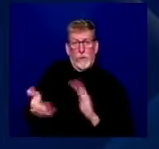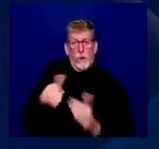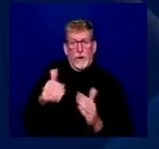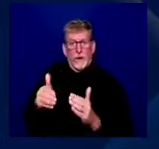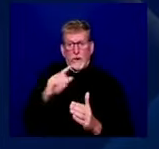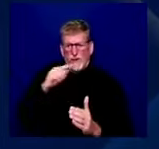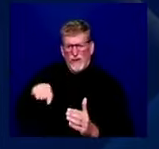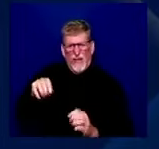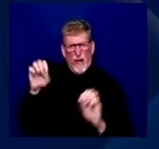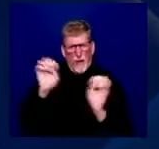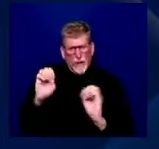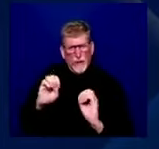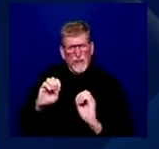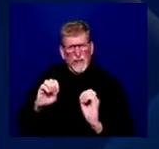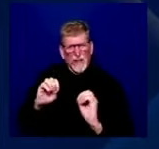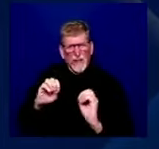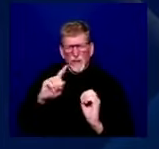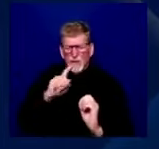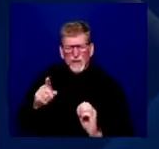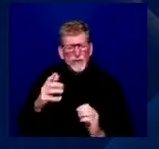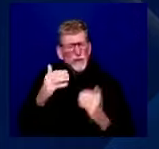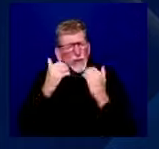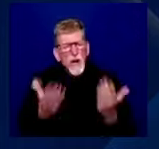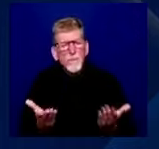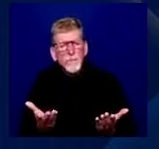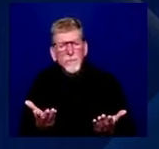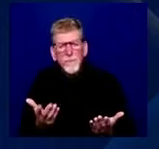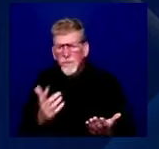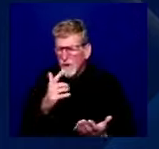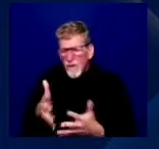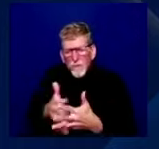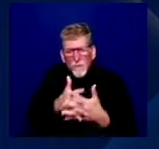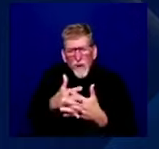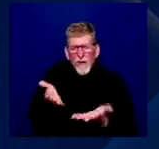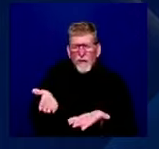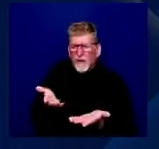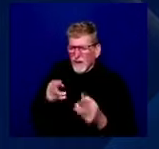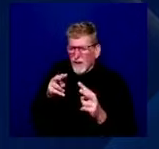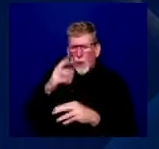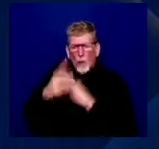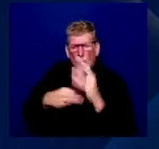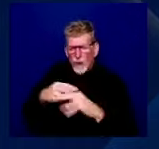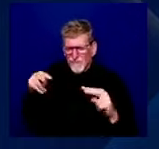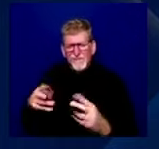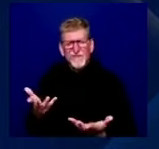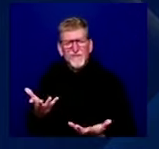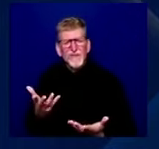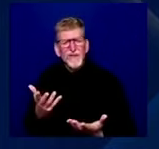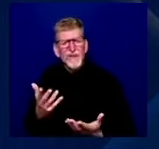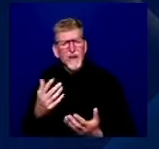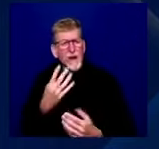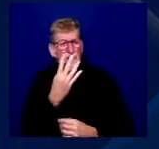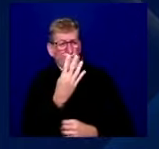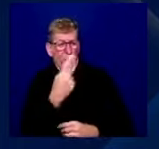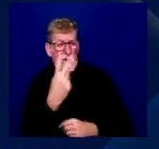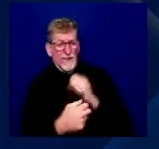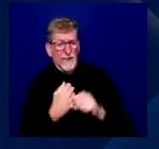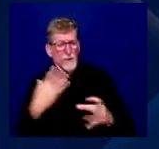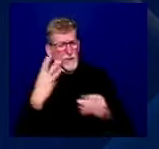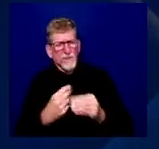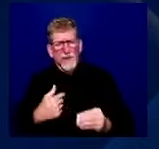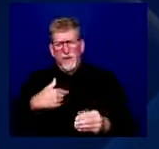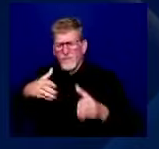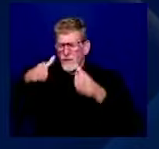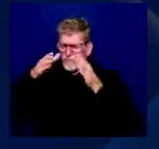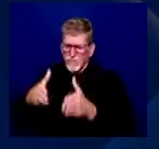domestically, but it's shameful globally. And so for the past four and a half years, I've committed my life to doing everything I can, although there's